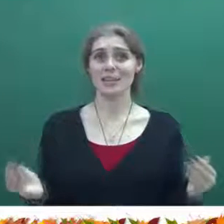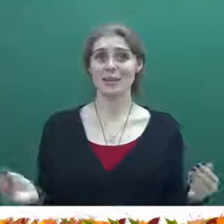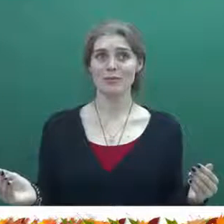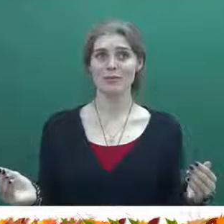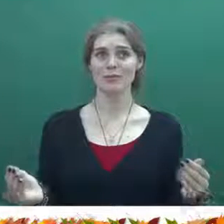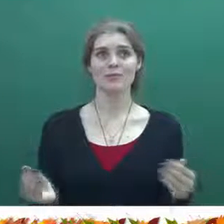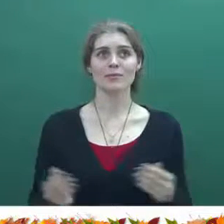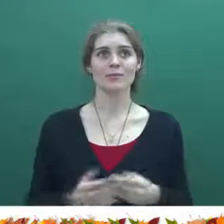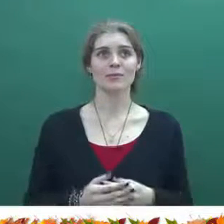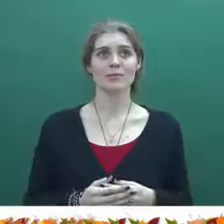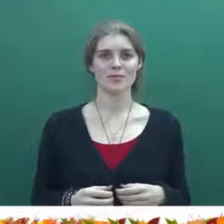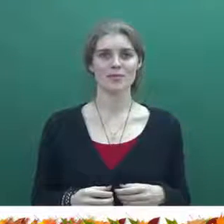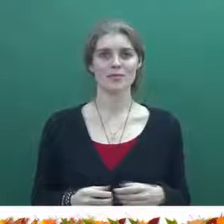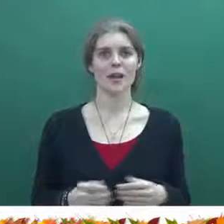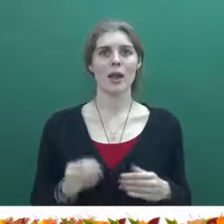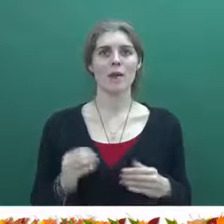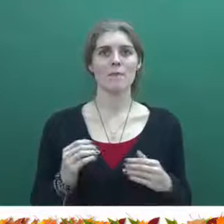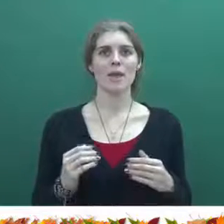the gym.